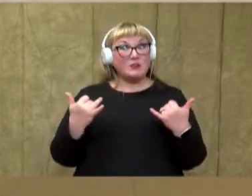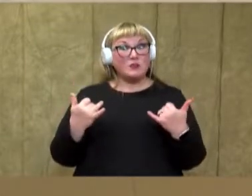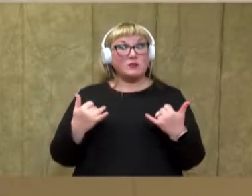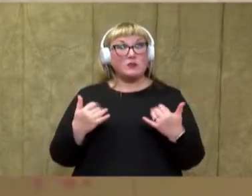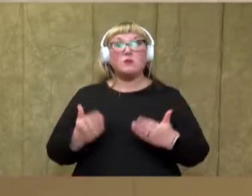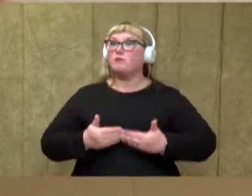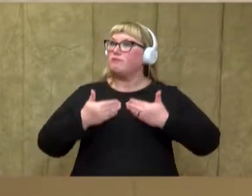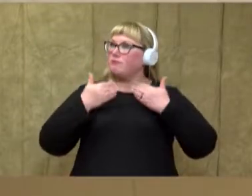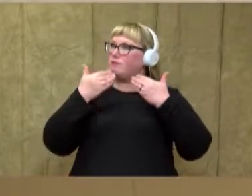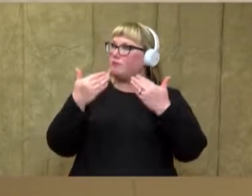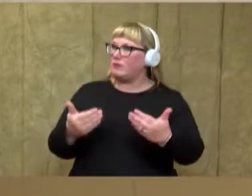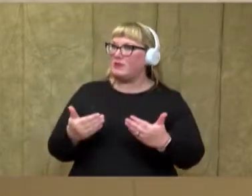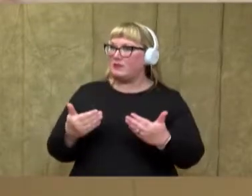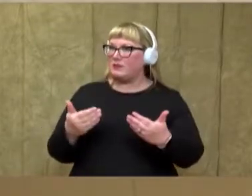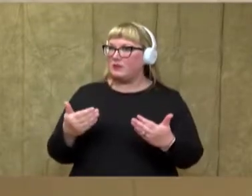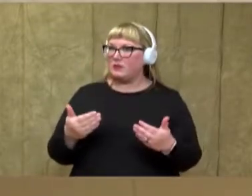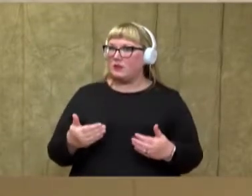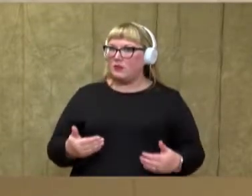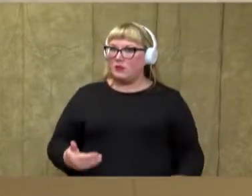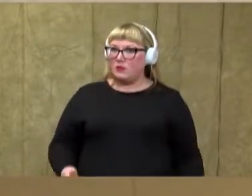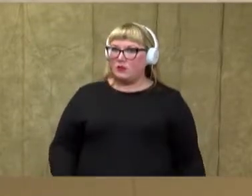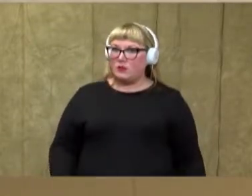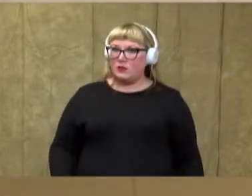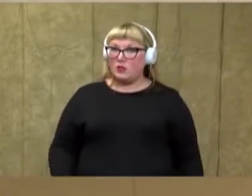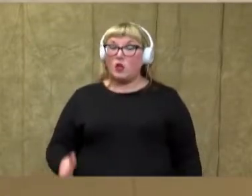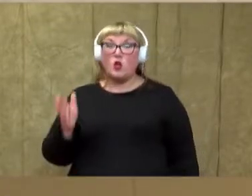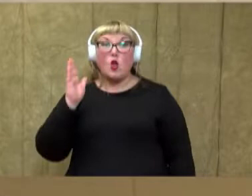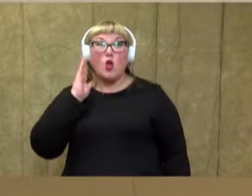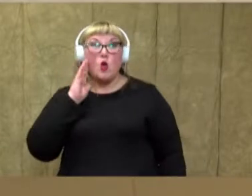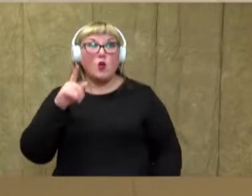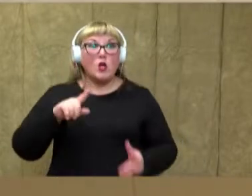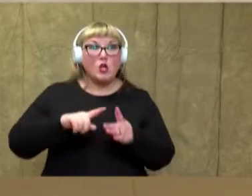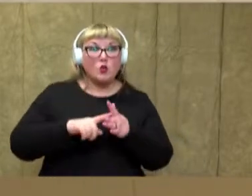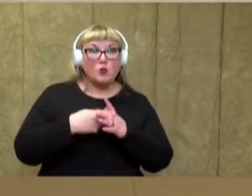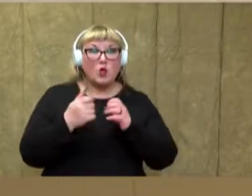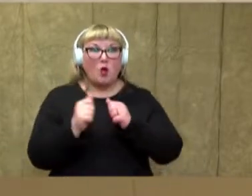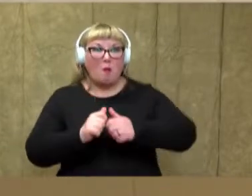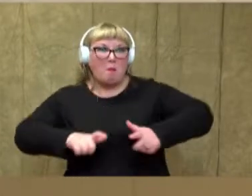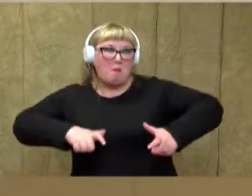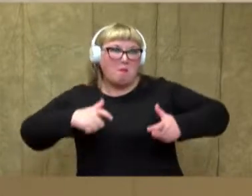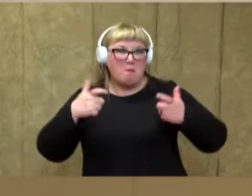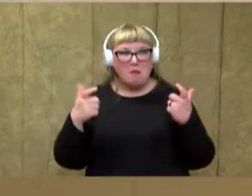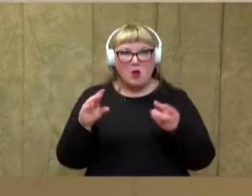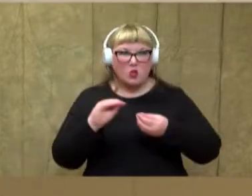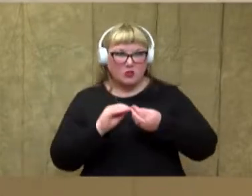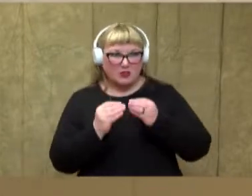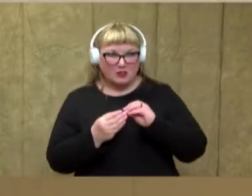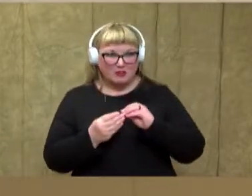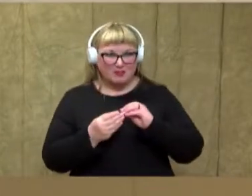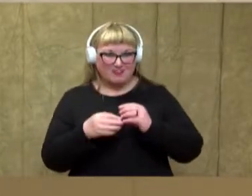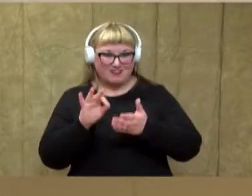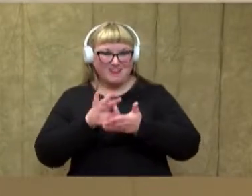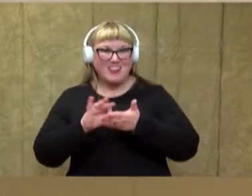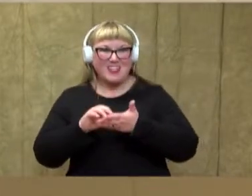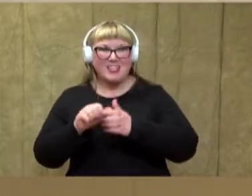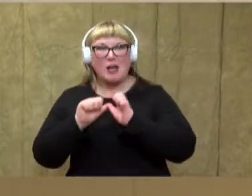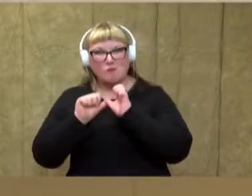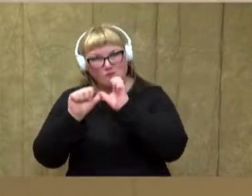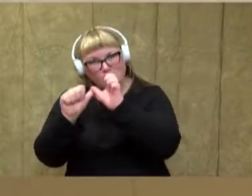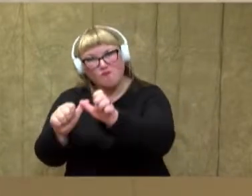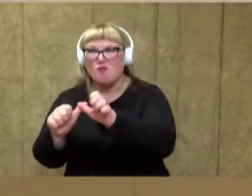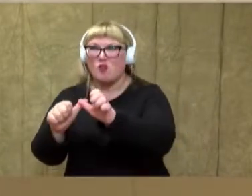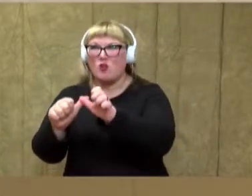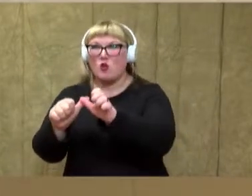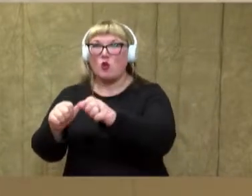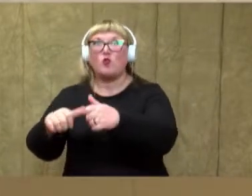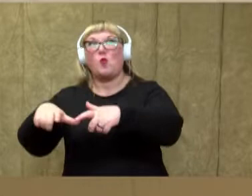move on and level this up. We are going to start with some bigger numbers and count on to some